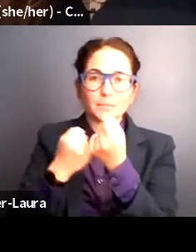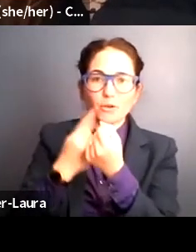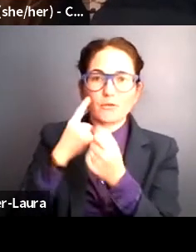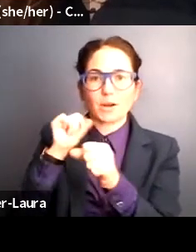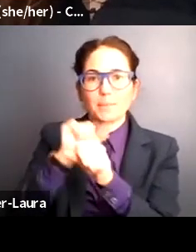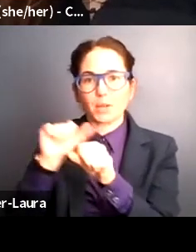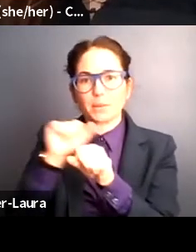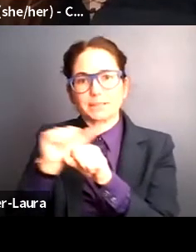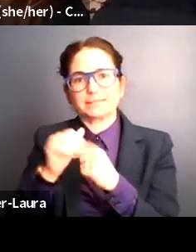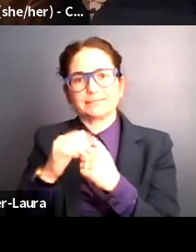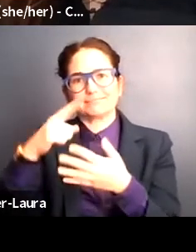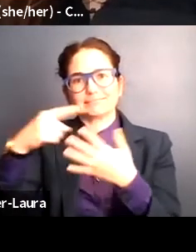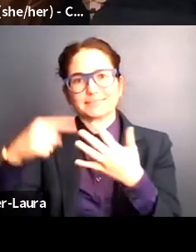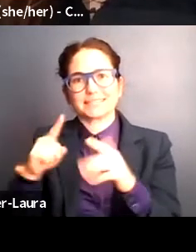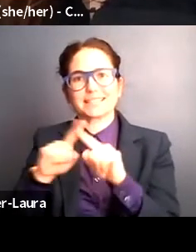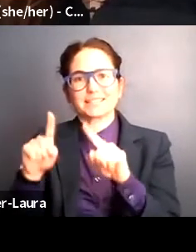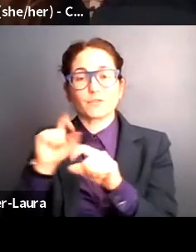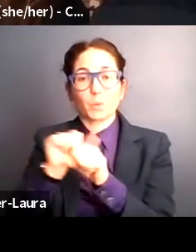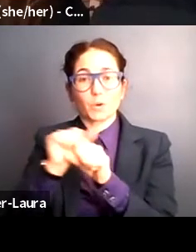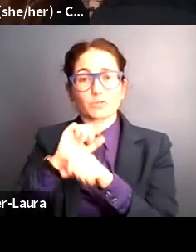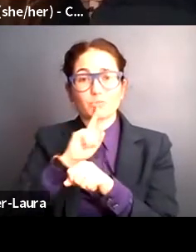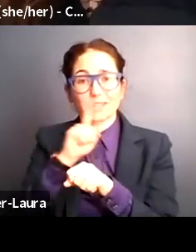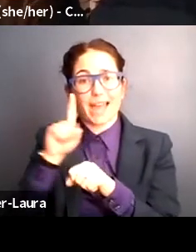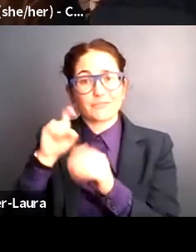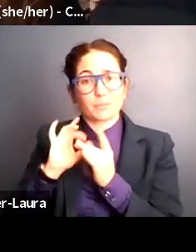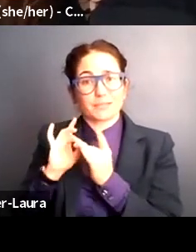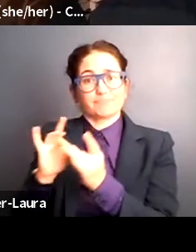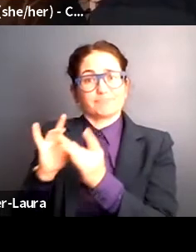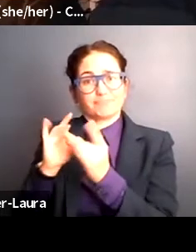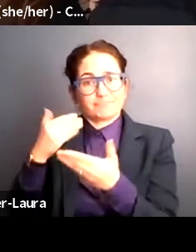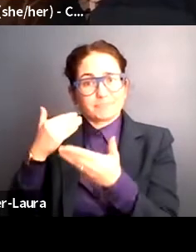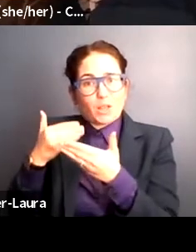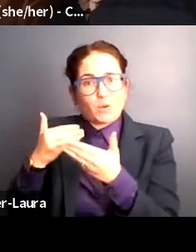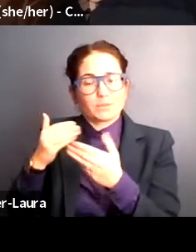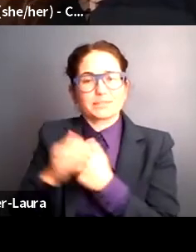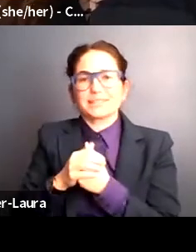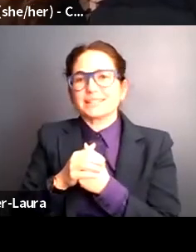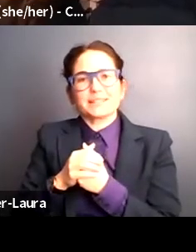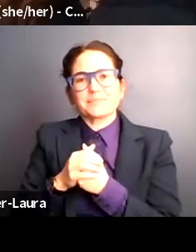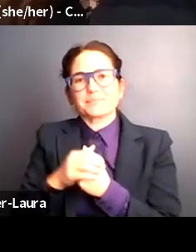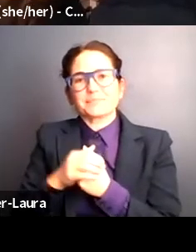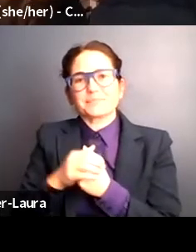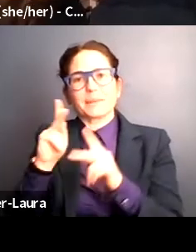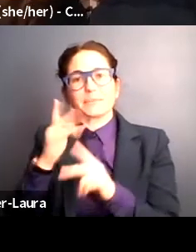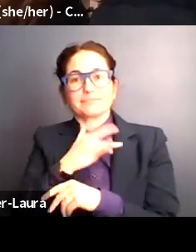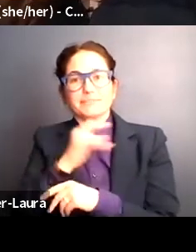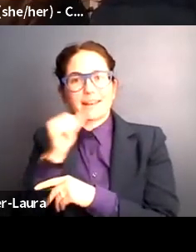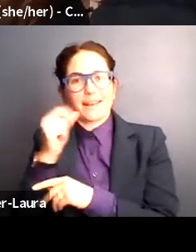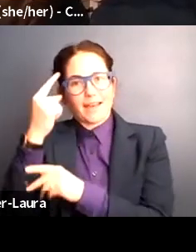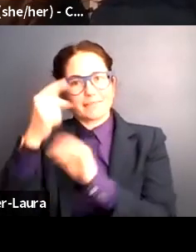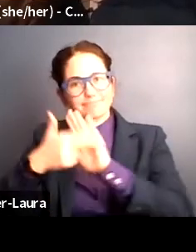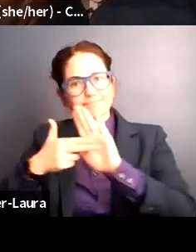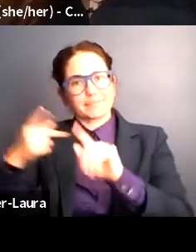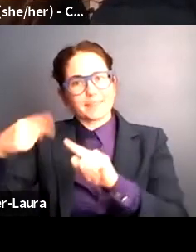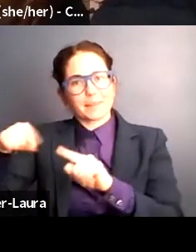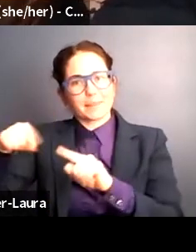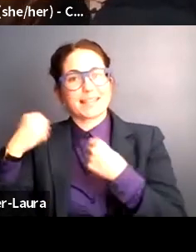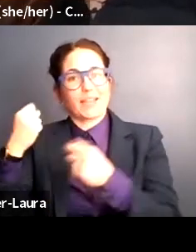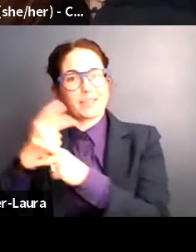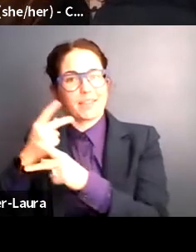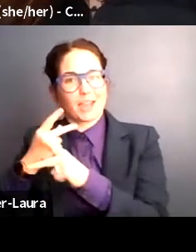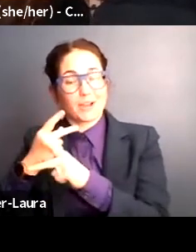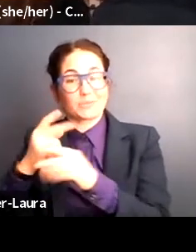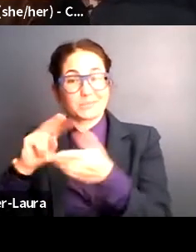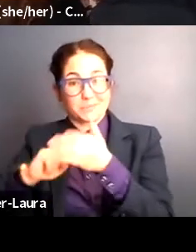and this workforce is not thought of as a part of the healthcare workforce, so they haven't been prioritized for distribution